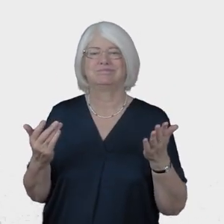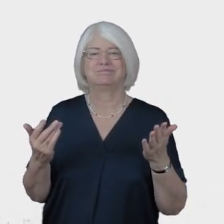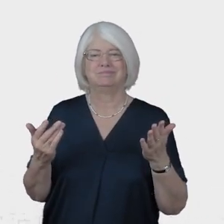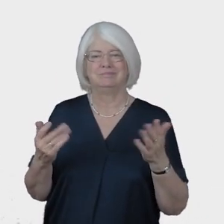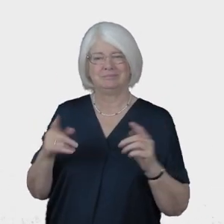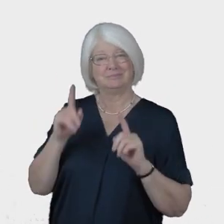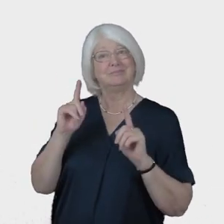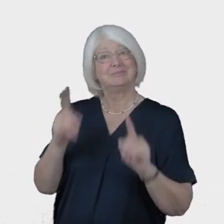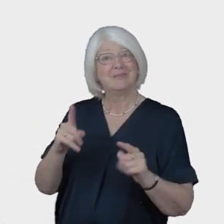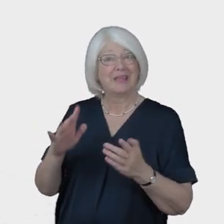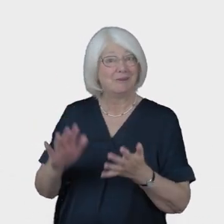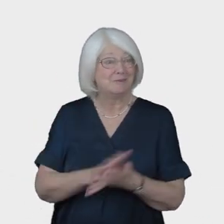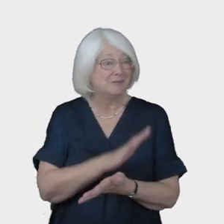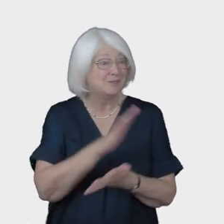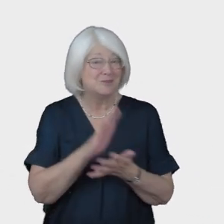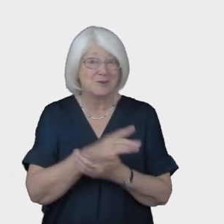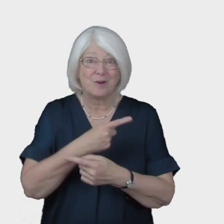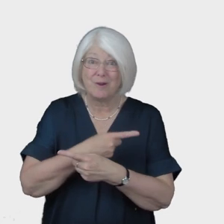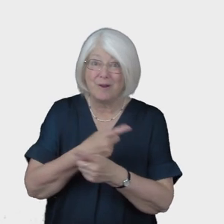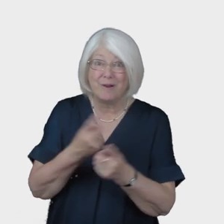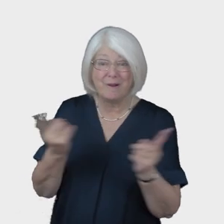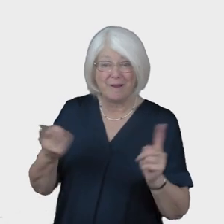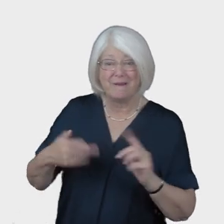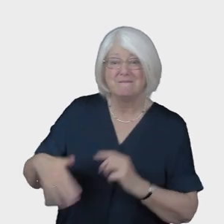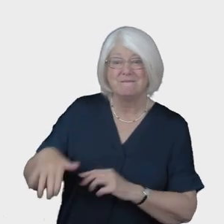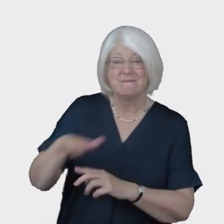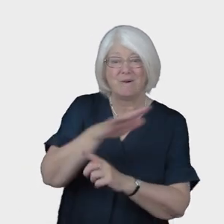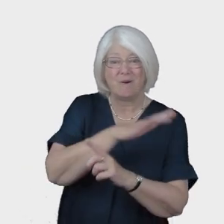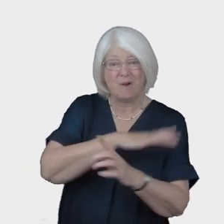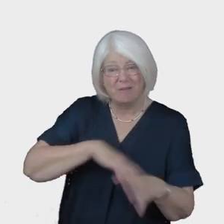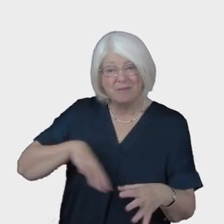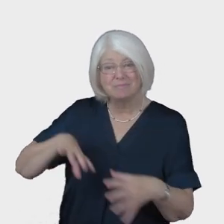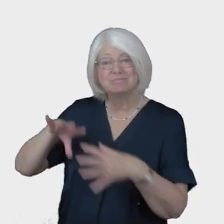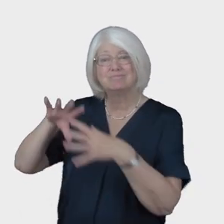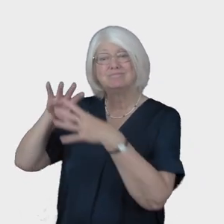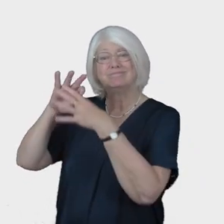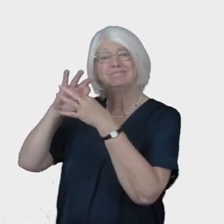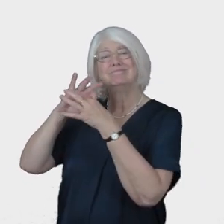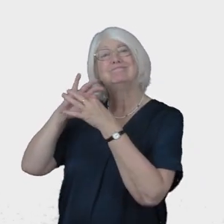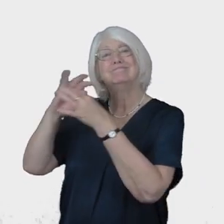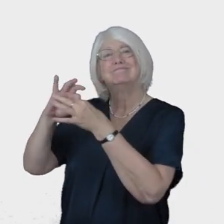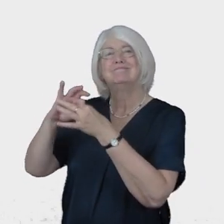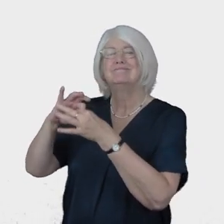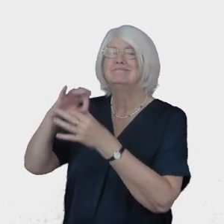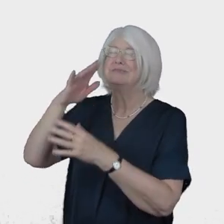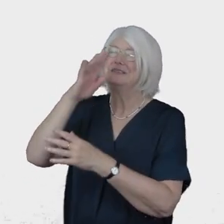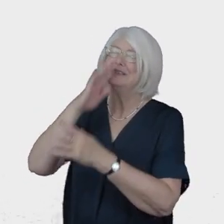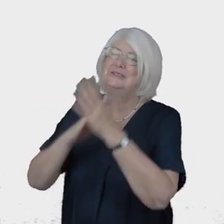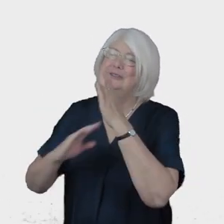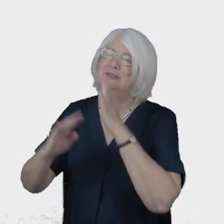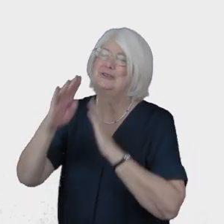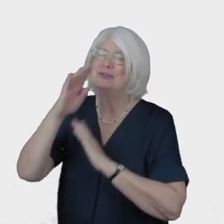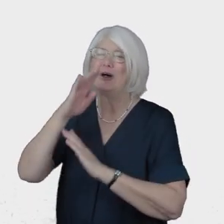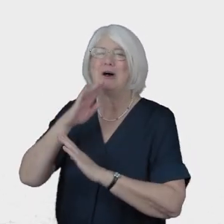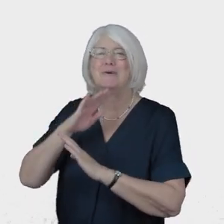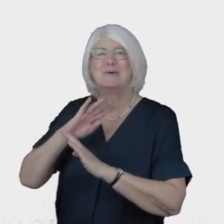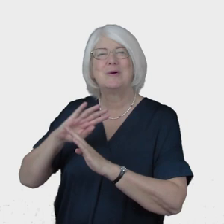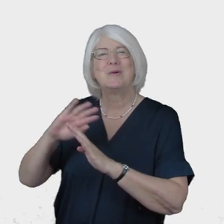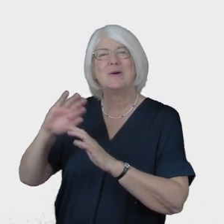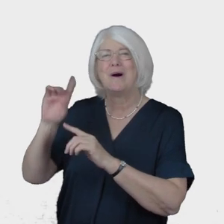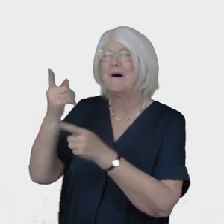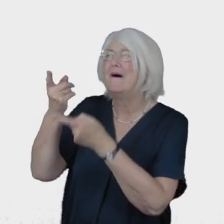shared there is joy for all the men that has